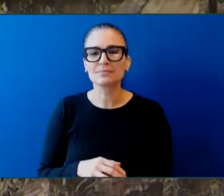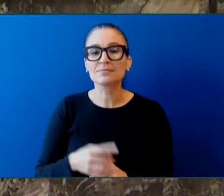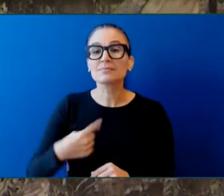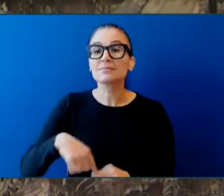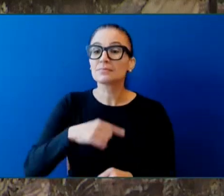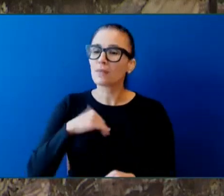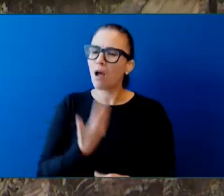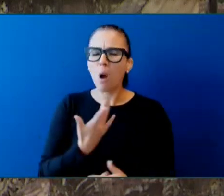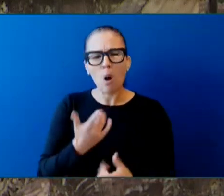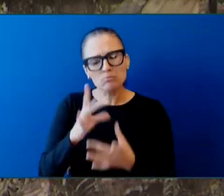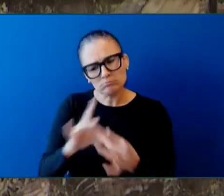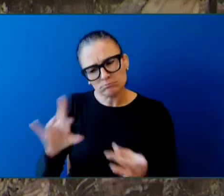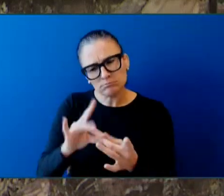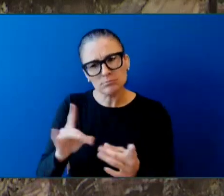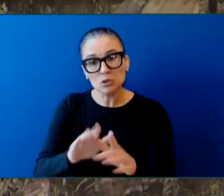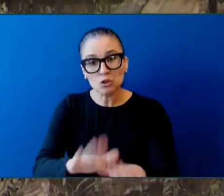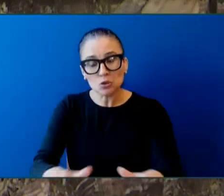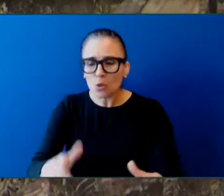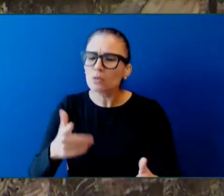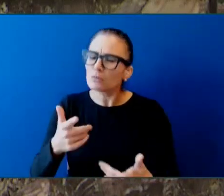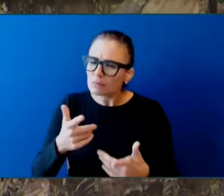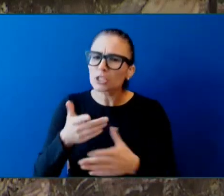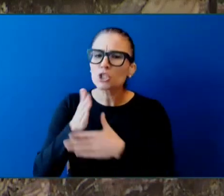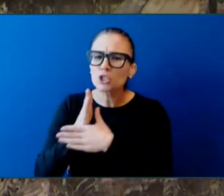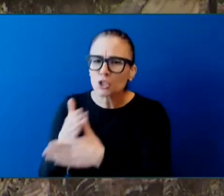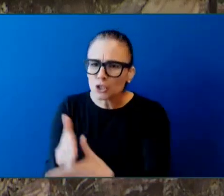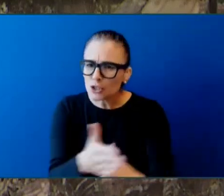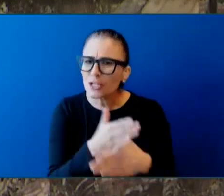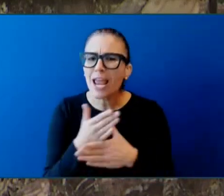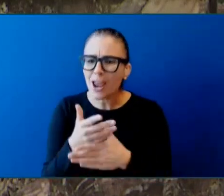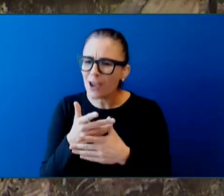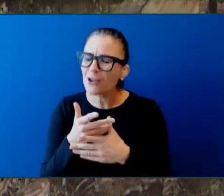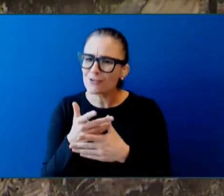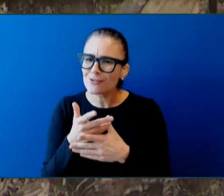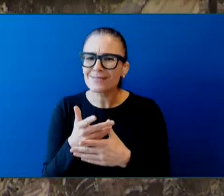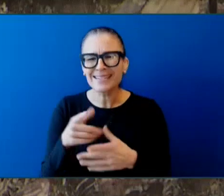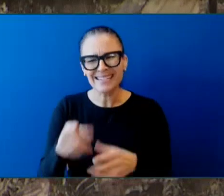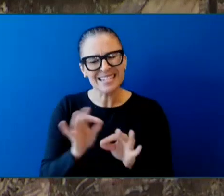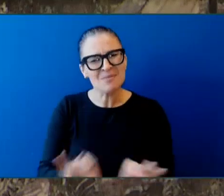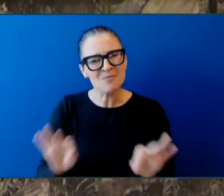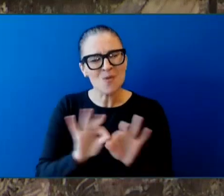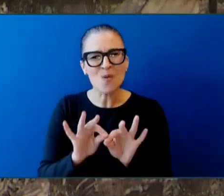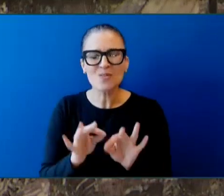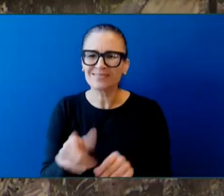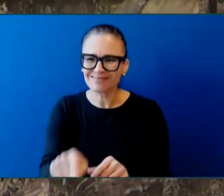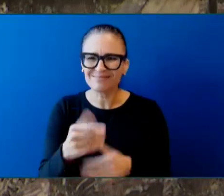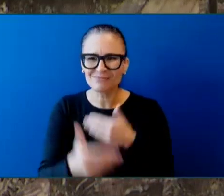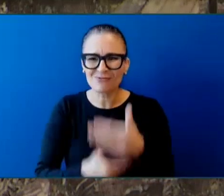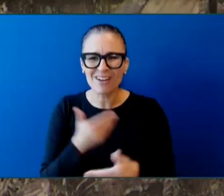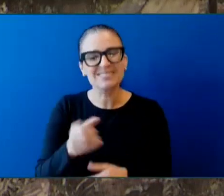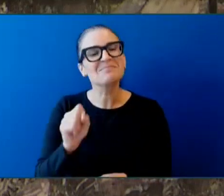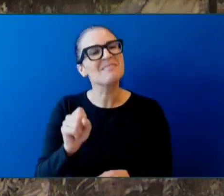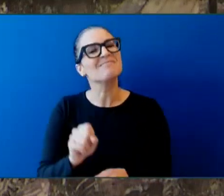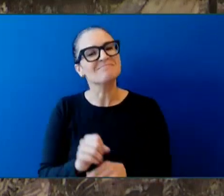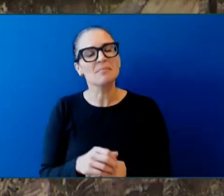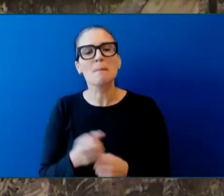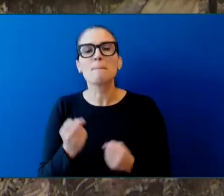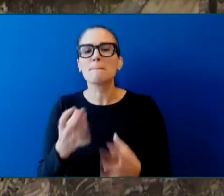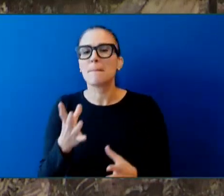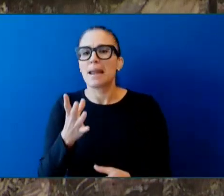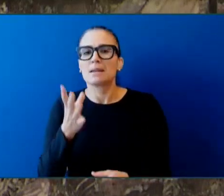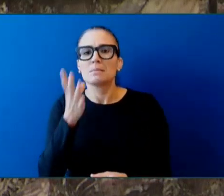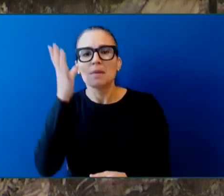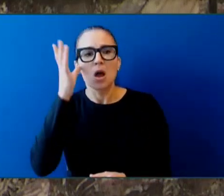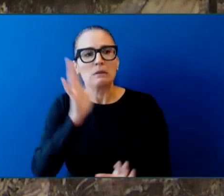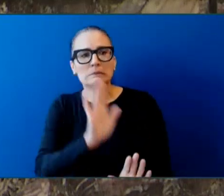It's impolite. I know I look different, but helping others recognize our common humanity is what I do simply by showing